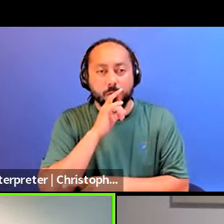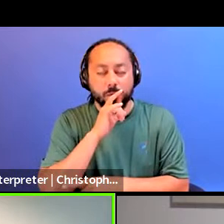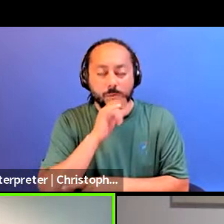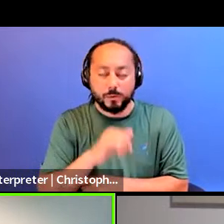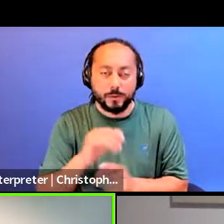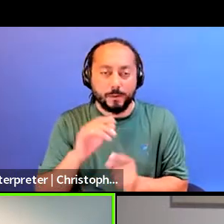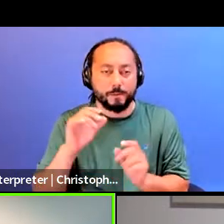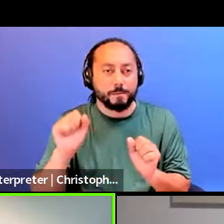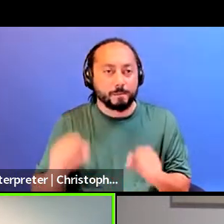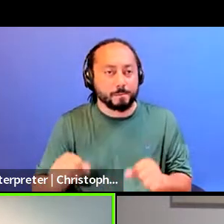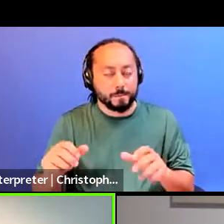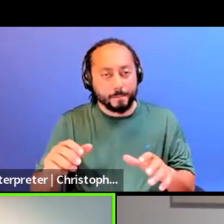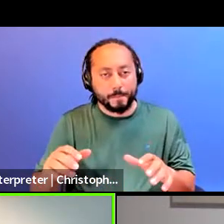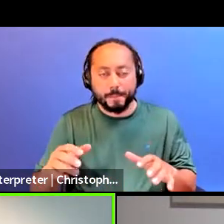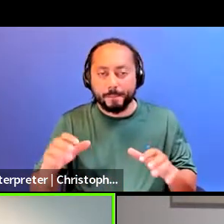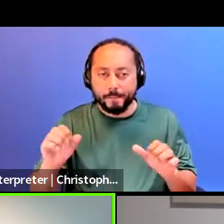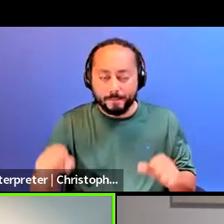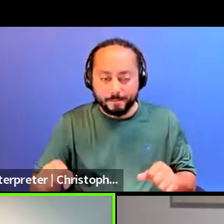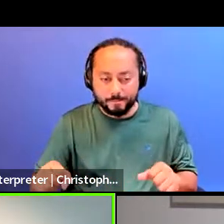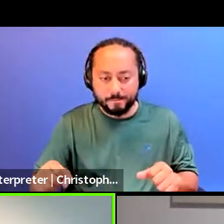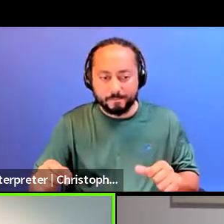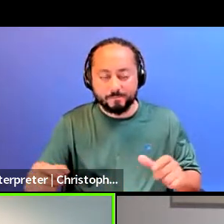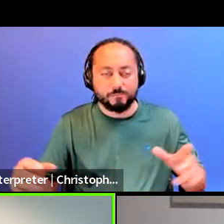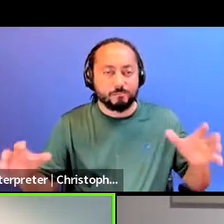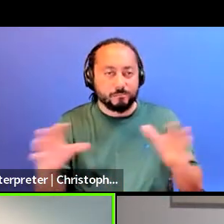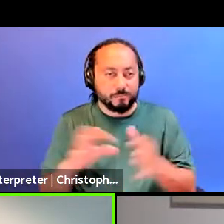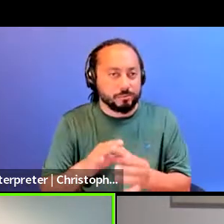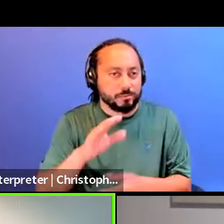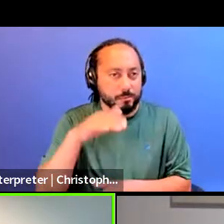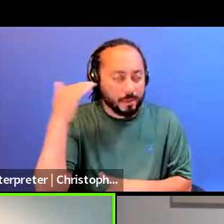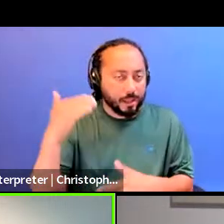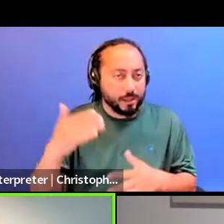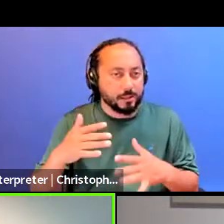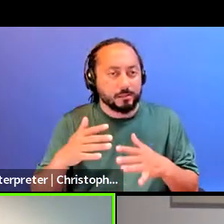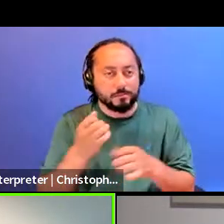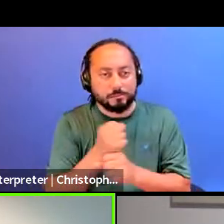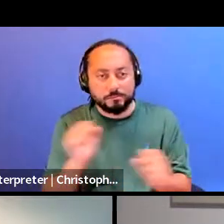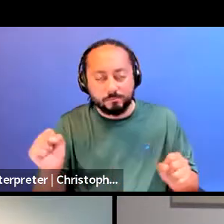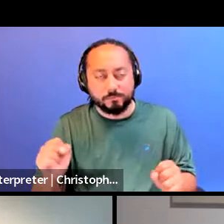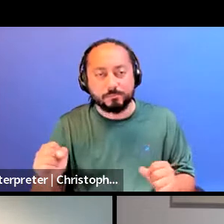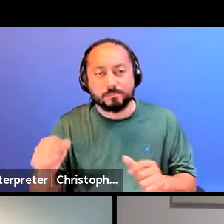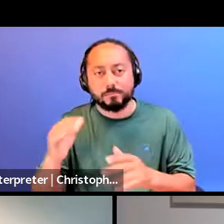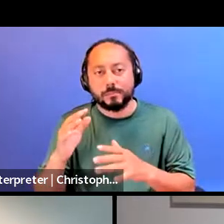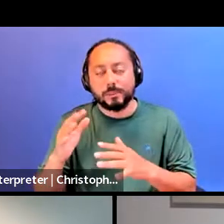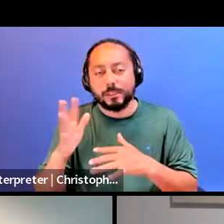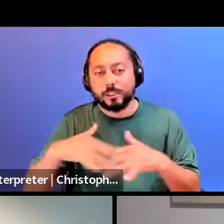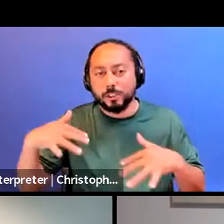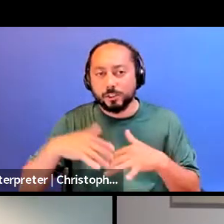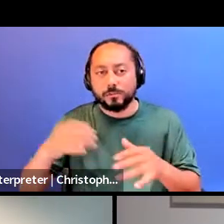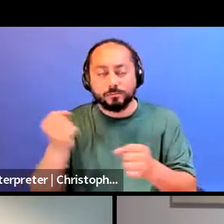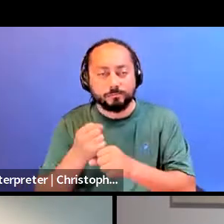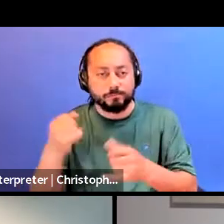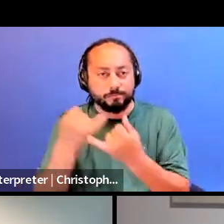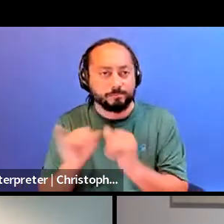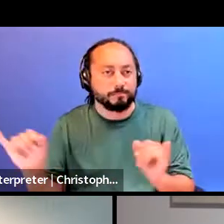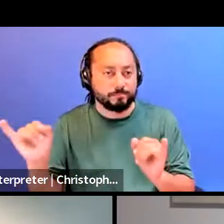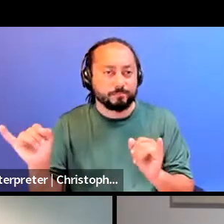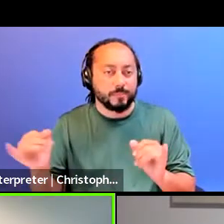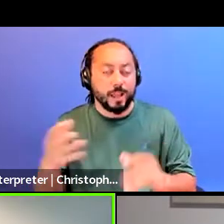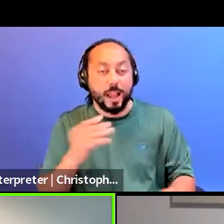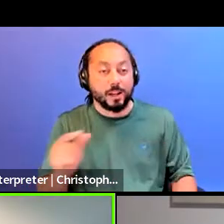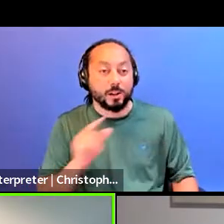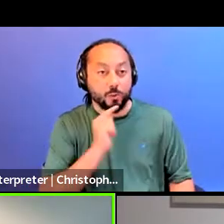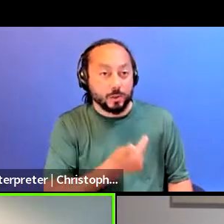and the interconnections of black liberation, um, of indigenous sovereignty, um, at the intersections of queerness, how are we able to